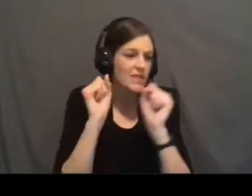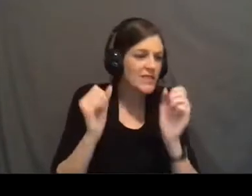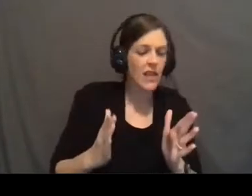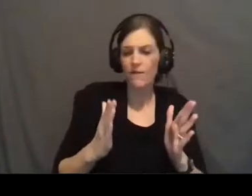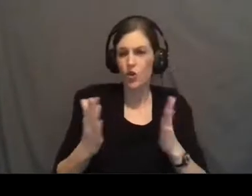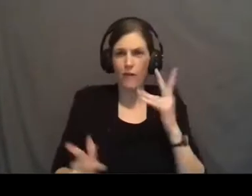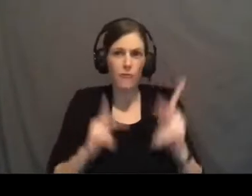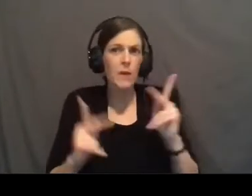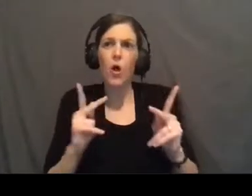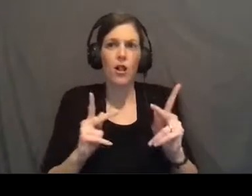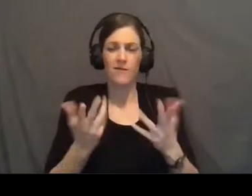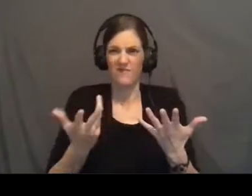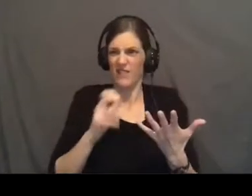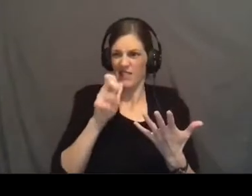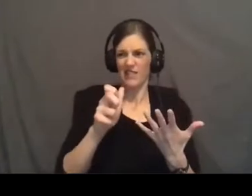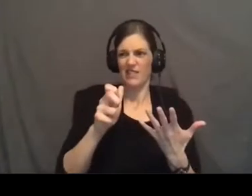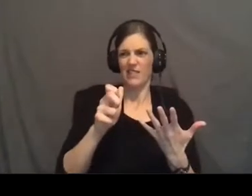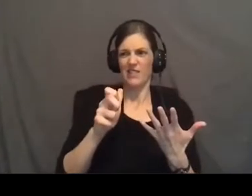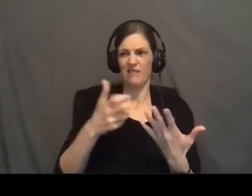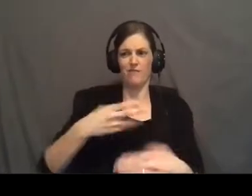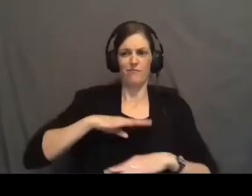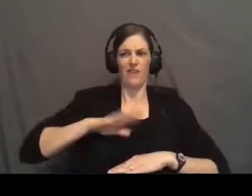He surely didn't meet people's expectations.